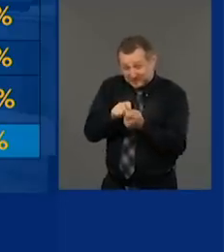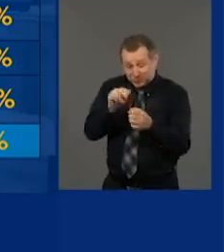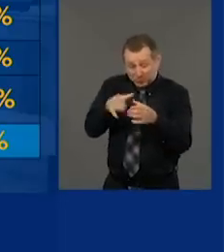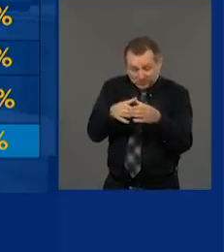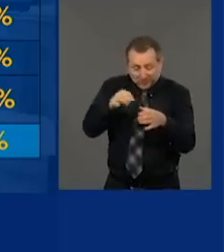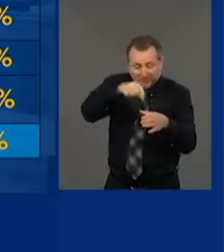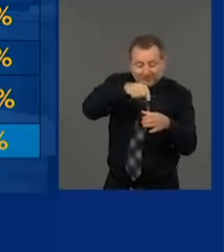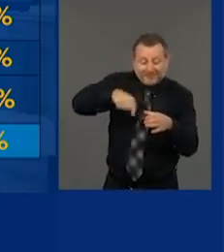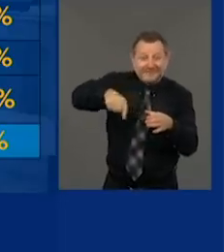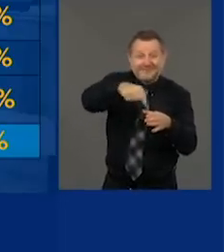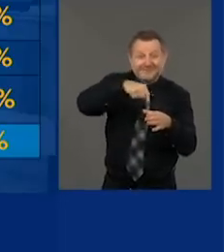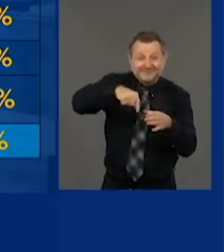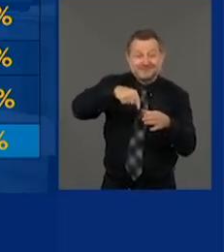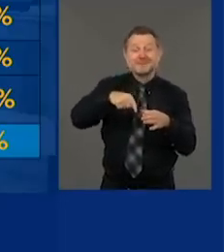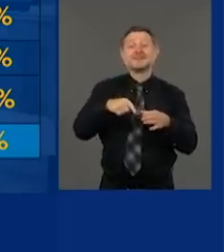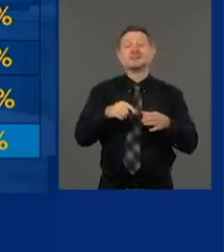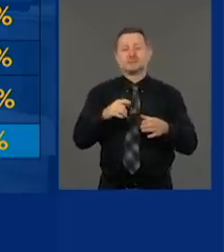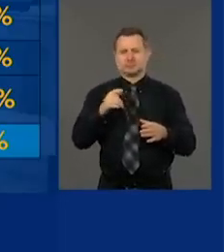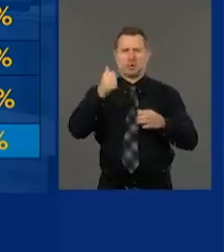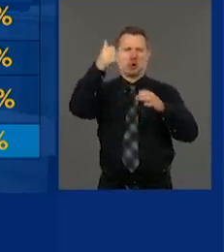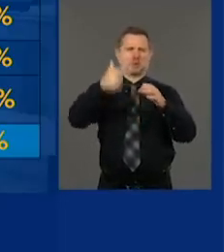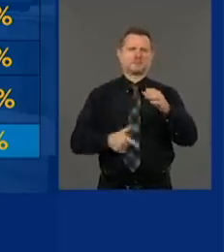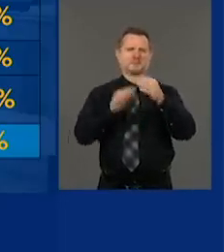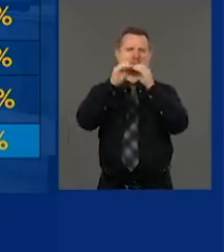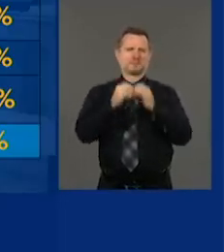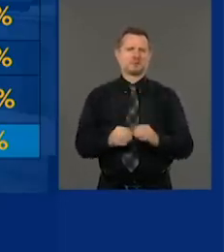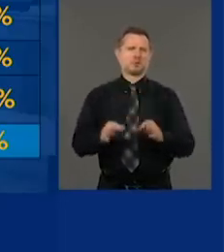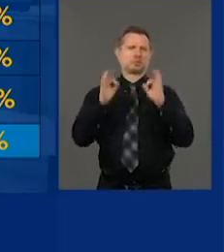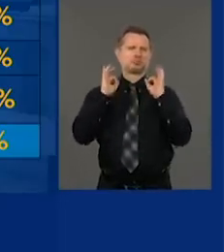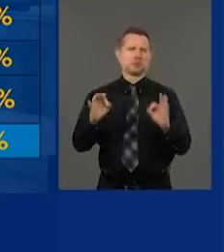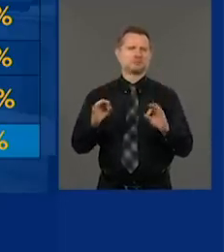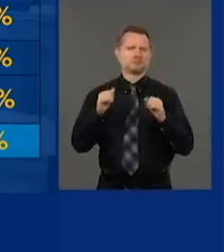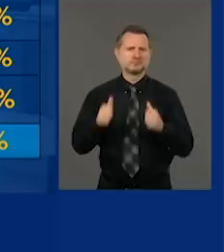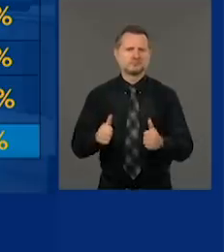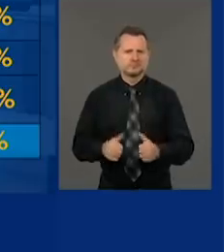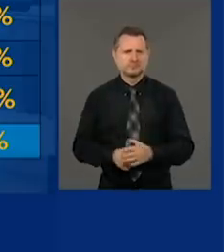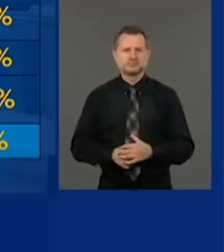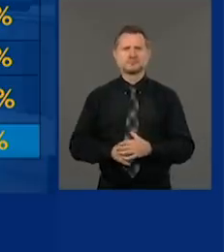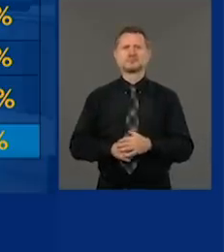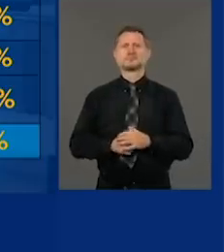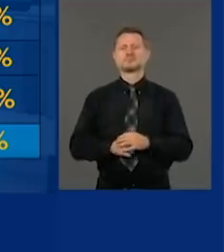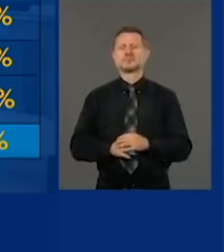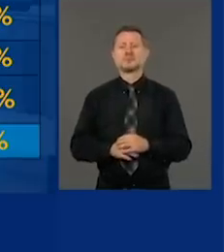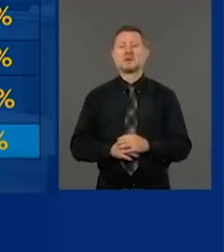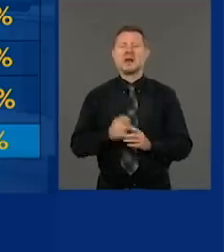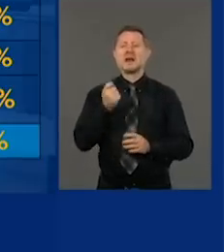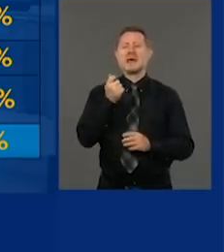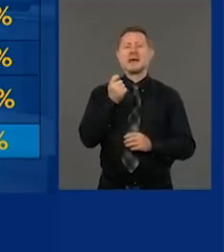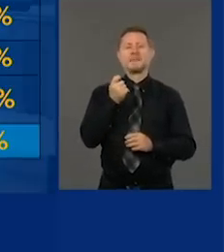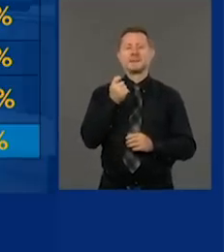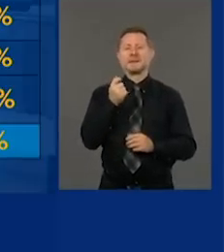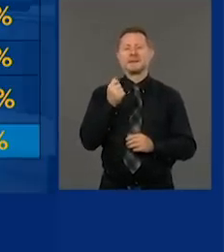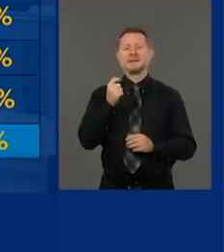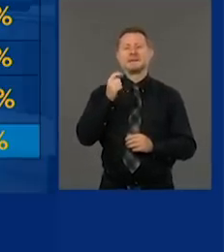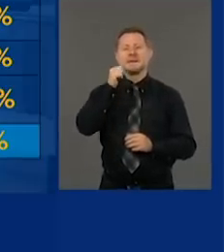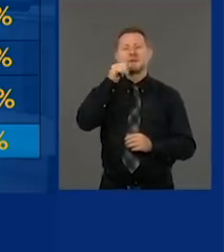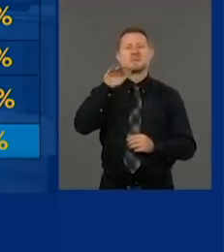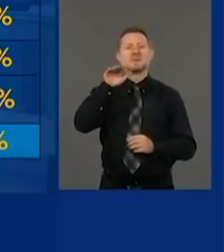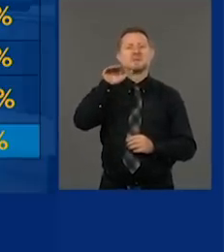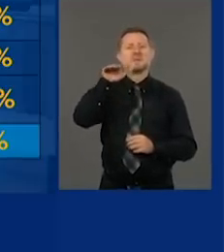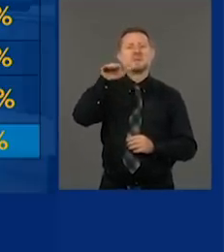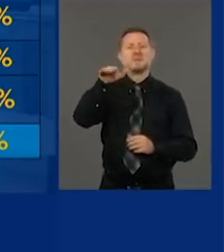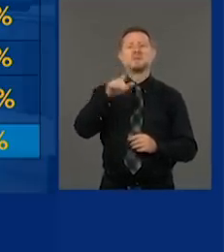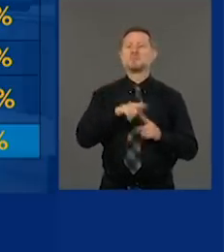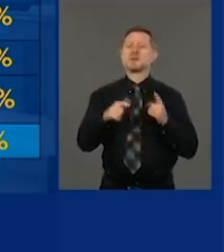they are all good and they are all consistent. You have a little deviation from day to day. Today, that's